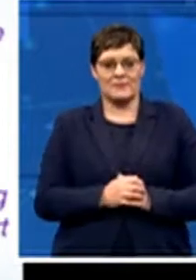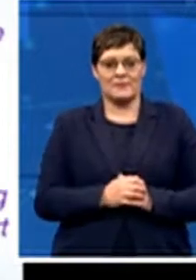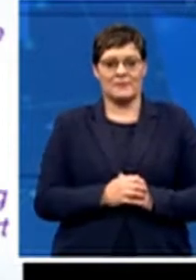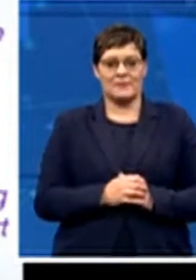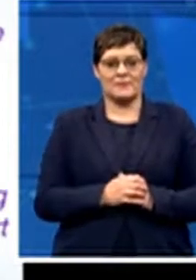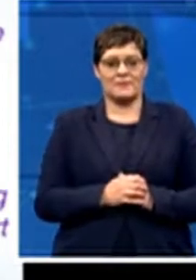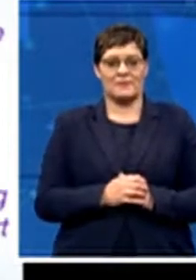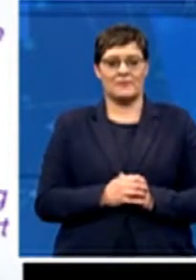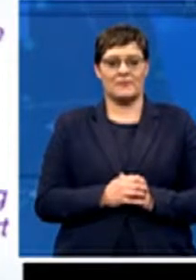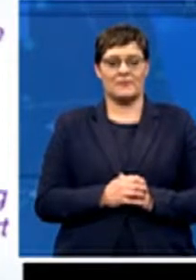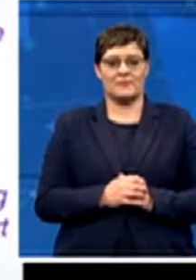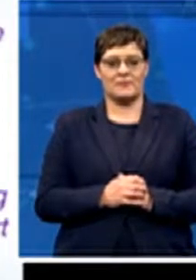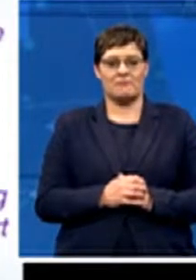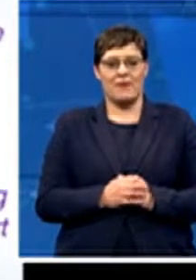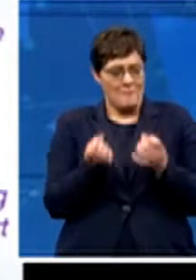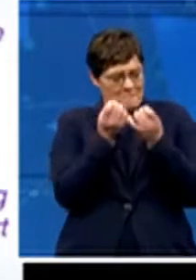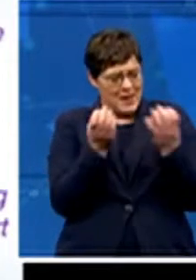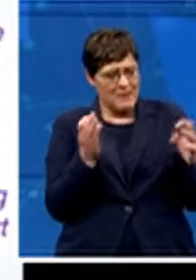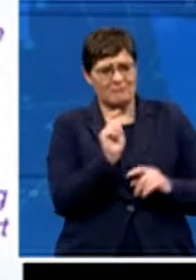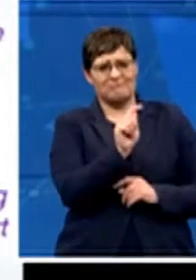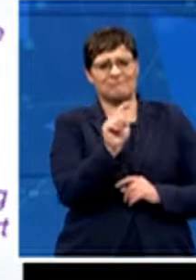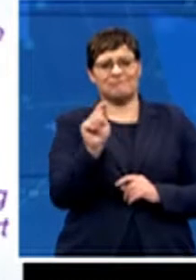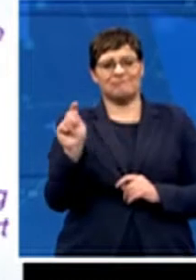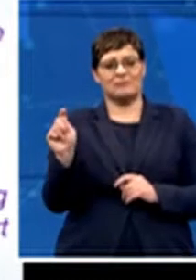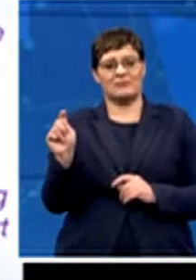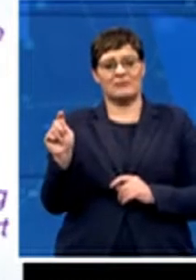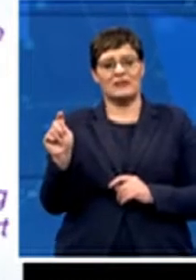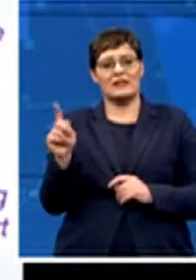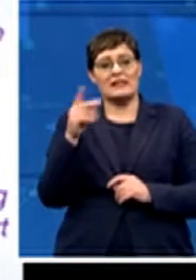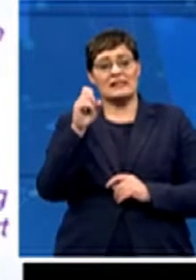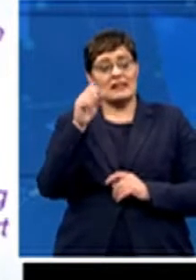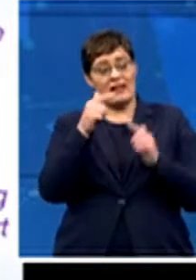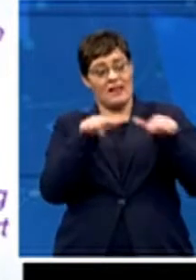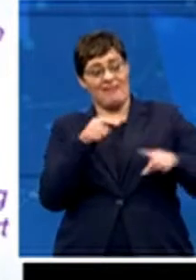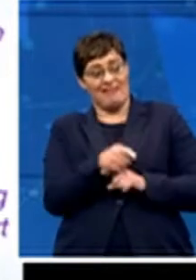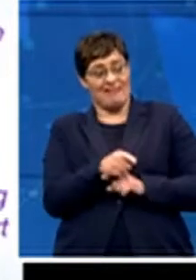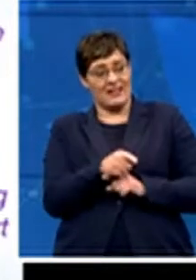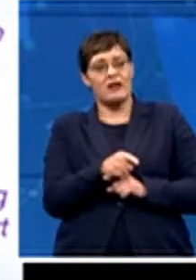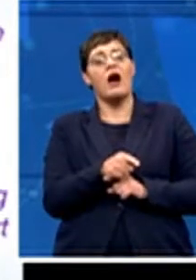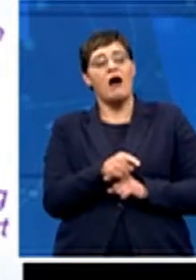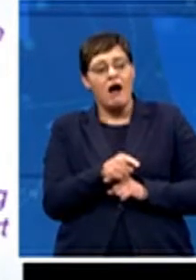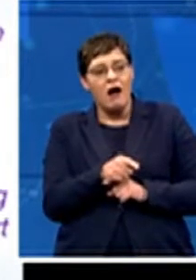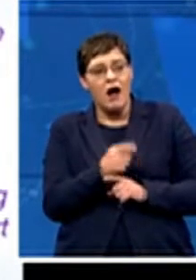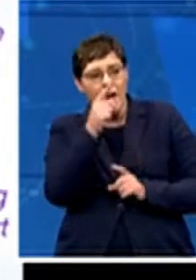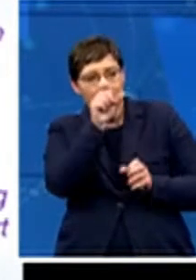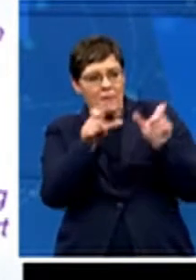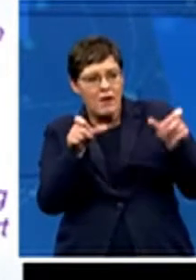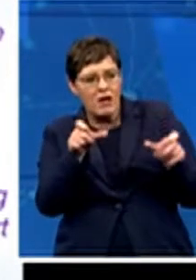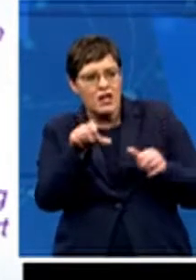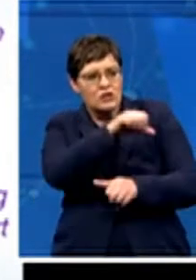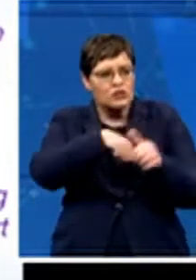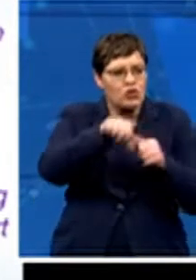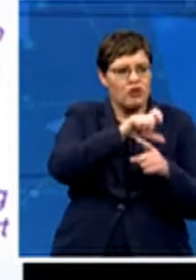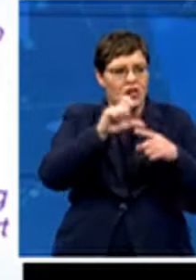issues at this distal level talk about how the perceptions of social, culture, economic and attitudal